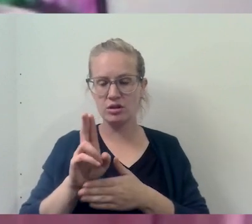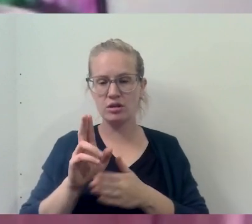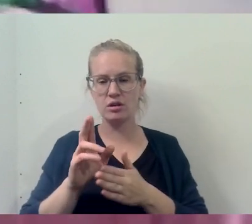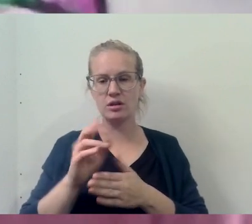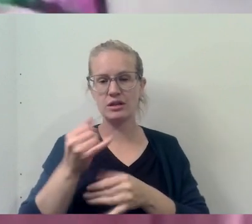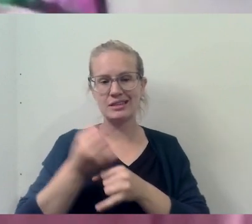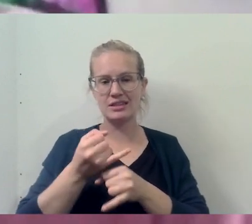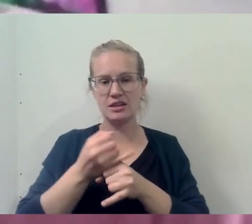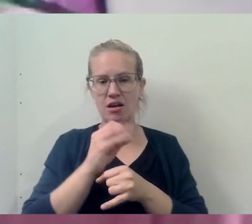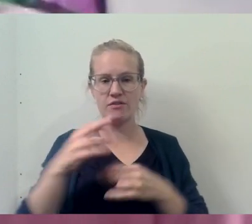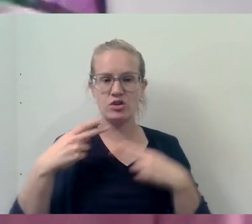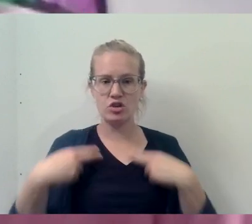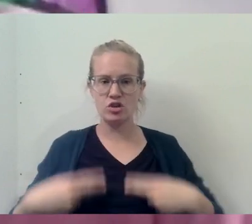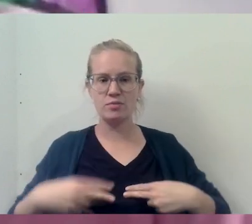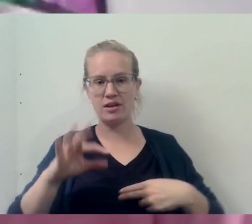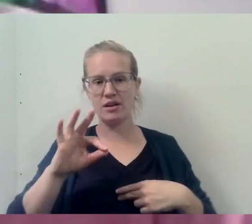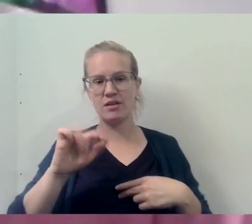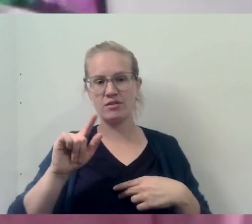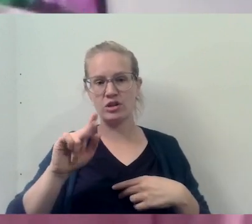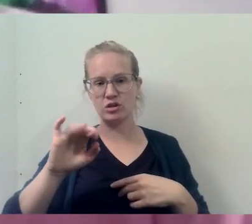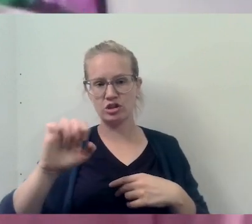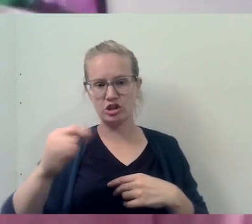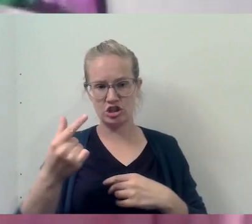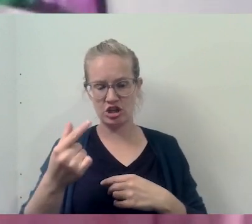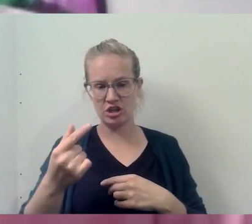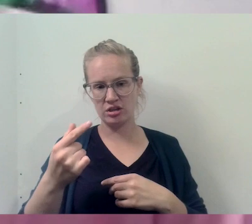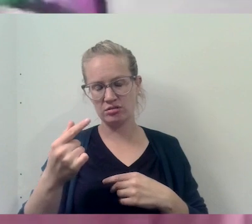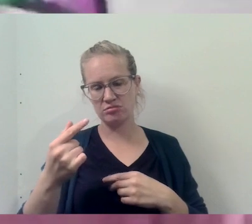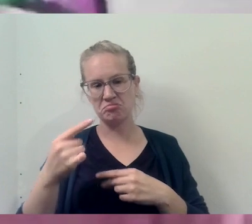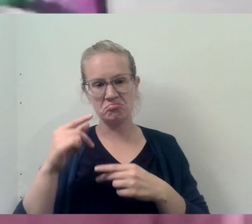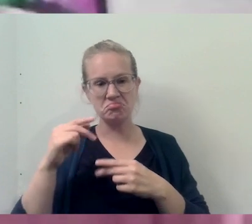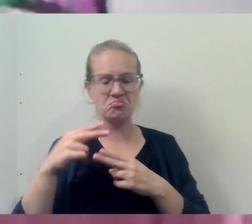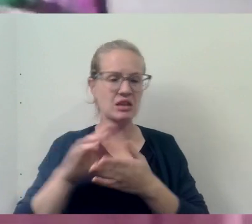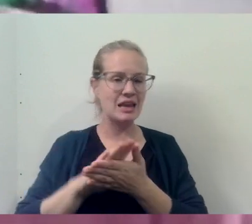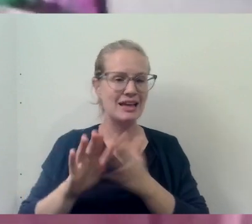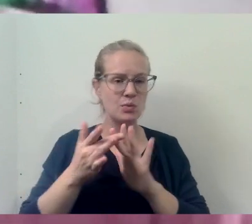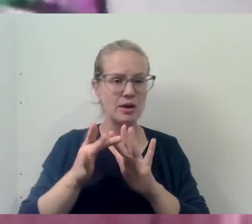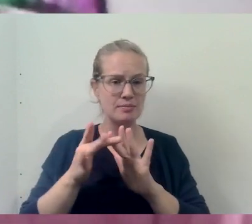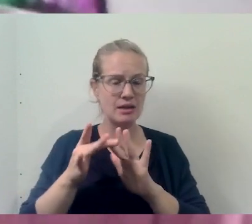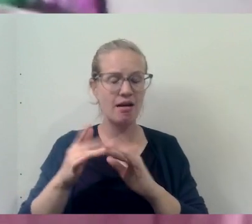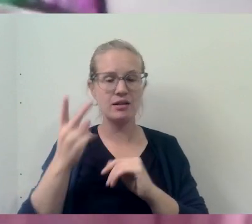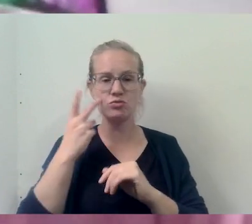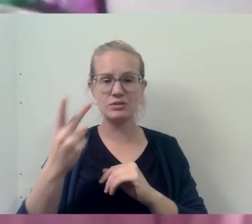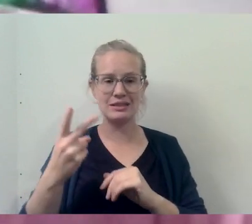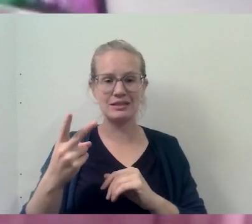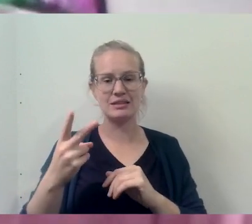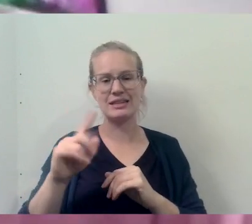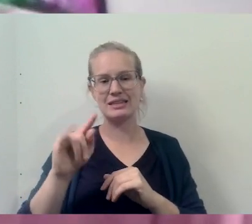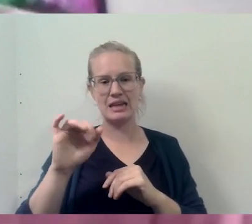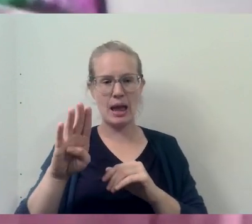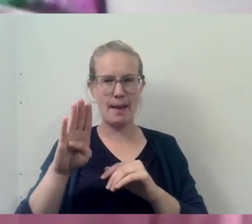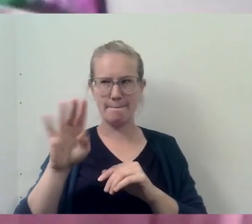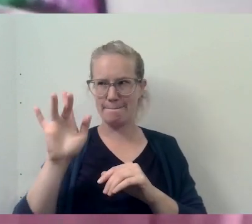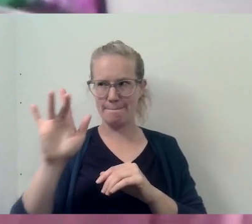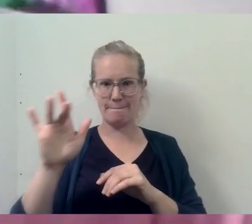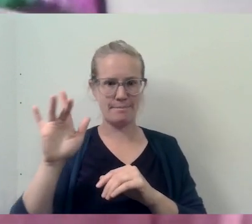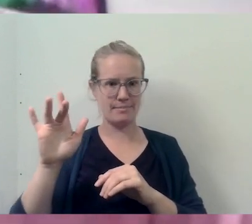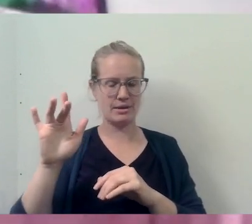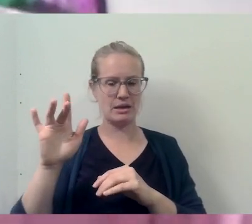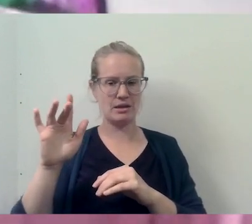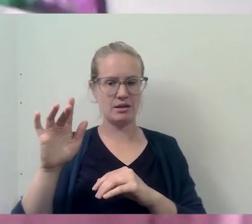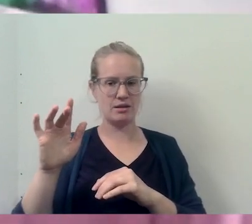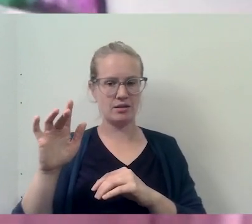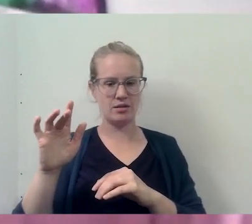um, Institute of Human Flourishing, it's called, and they have a nice website and, uh, a tab specifically on,